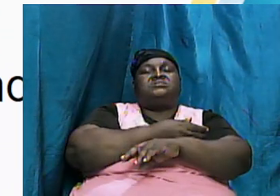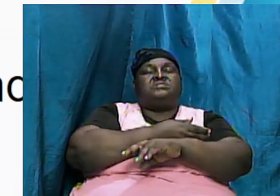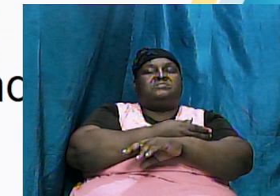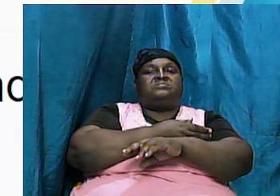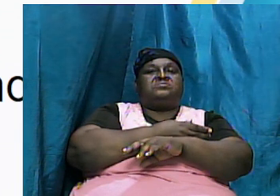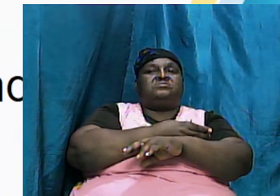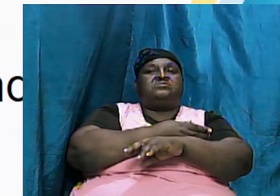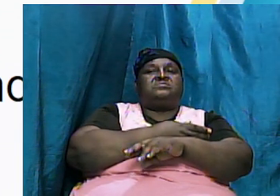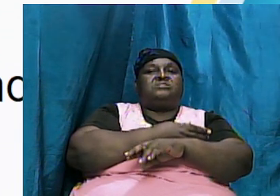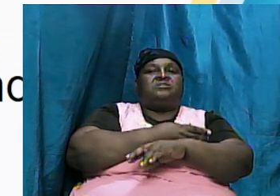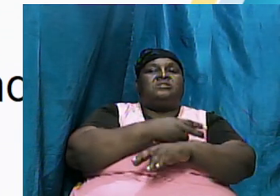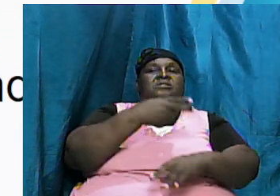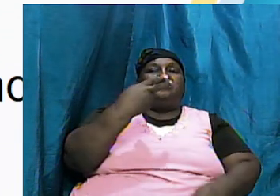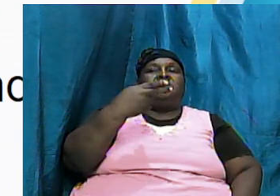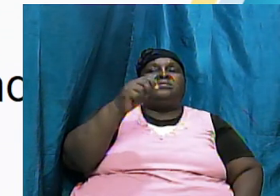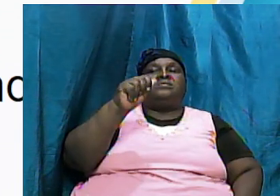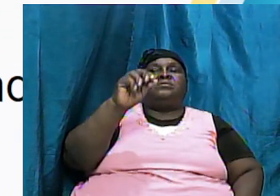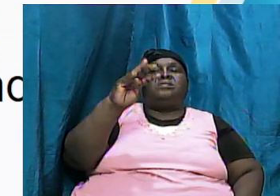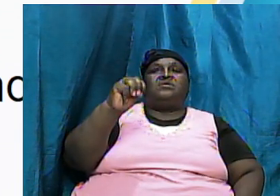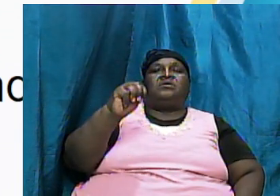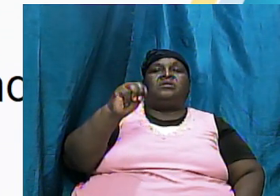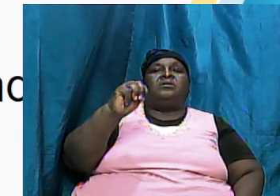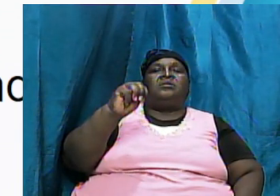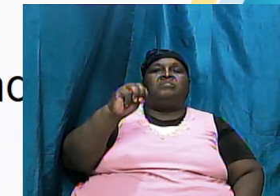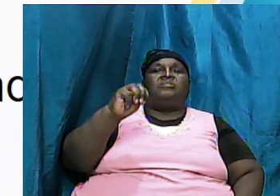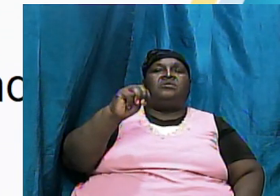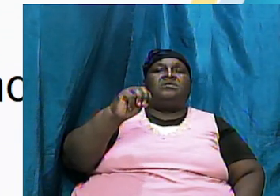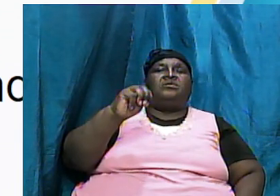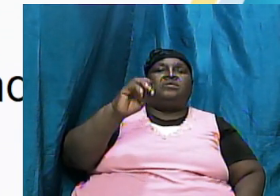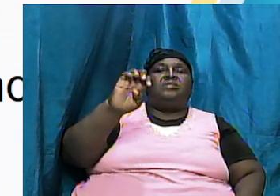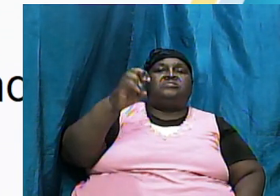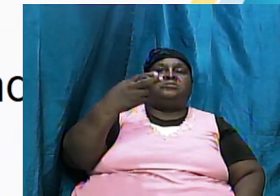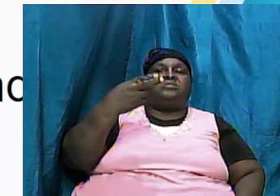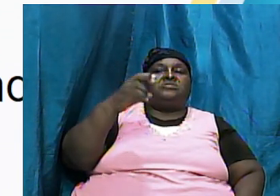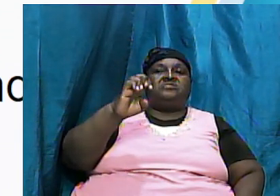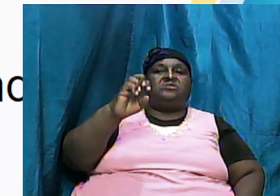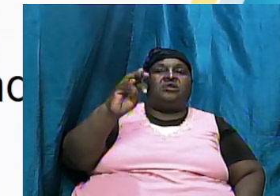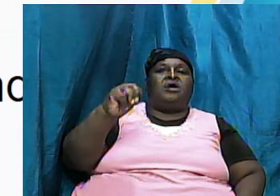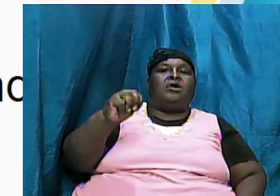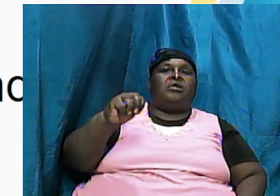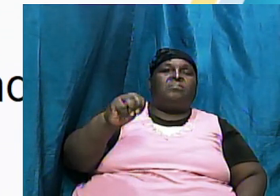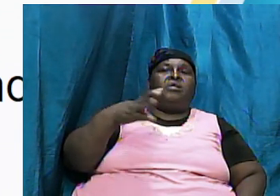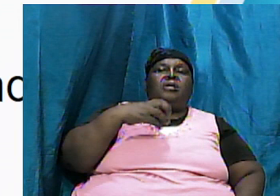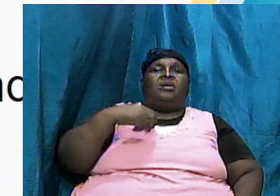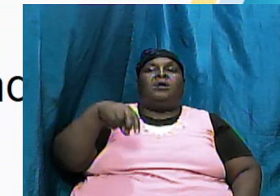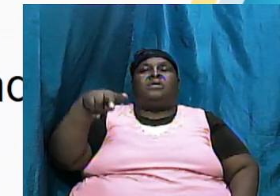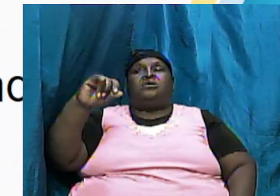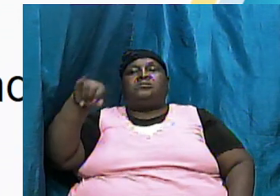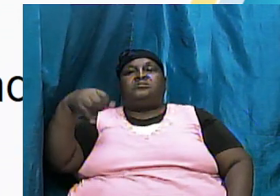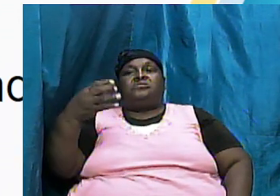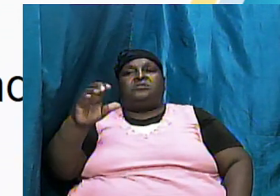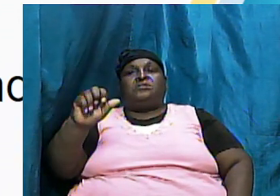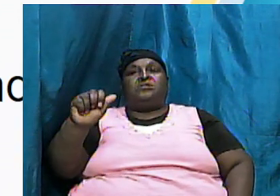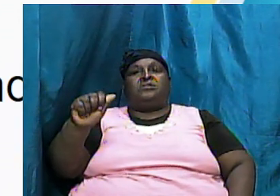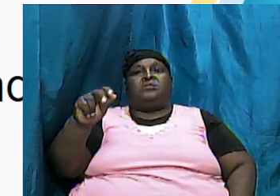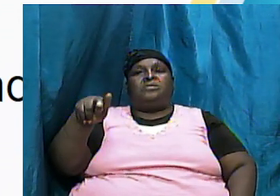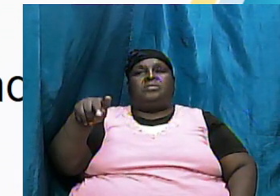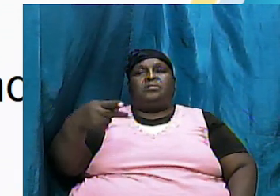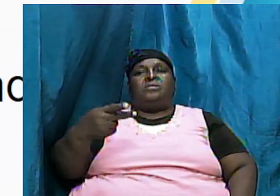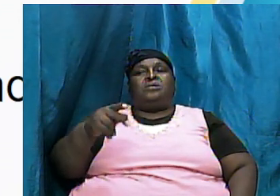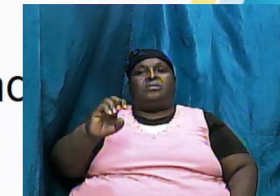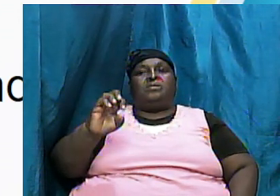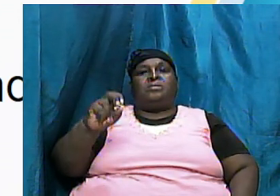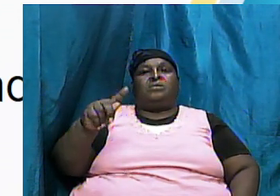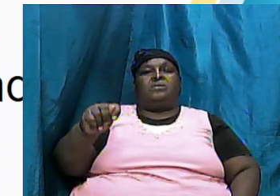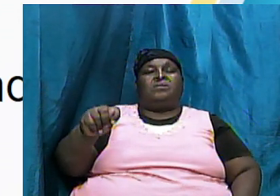Ham, Shem, Japheth and he prophesied that Ham's descendants would be servants